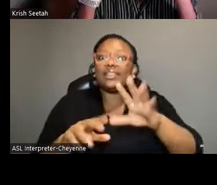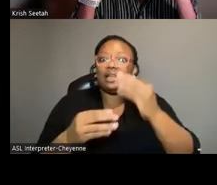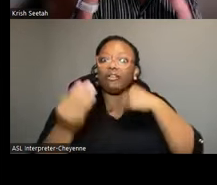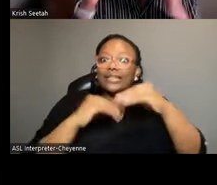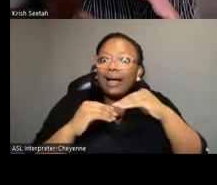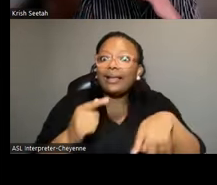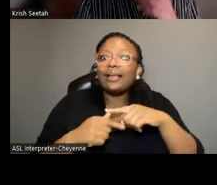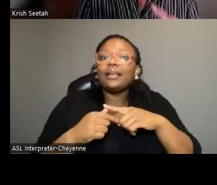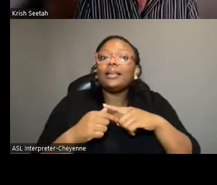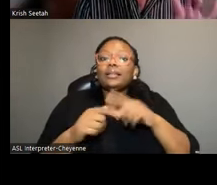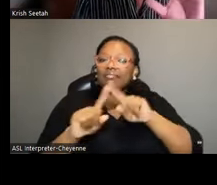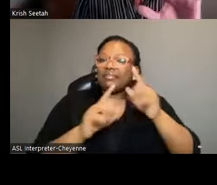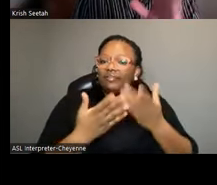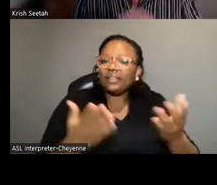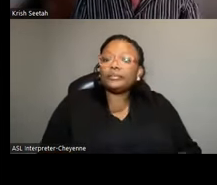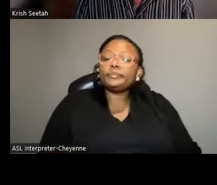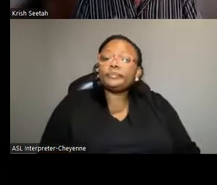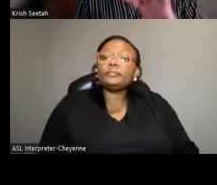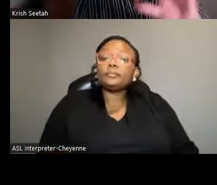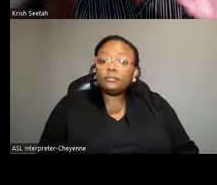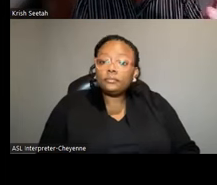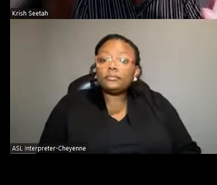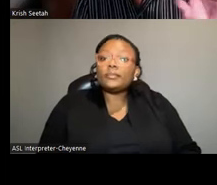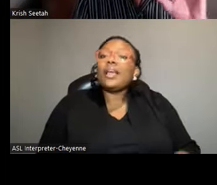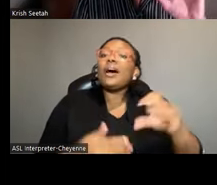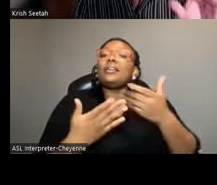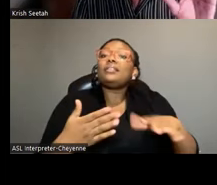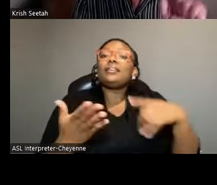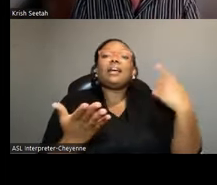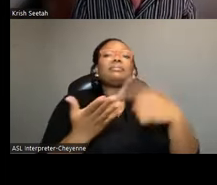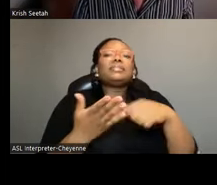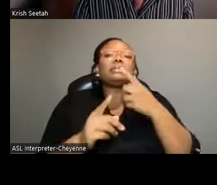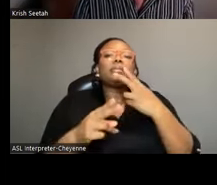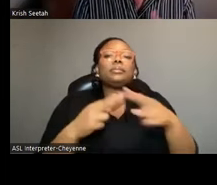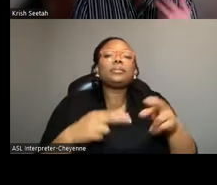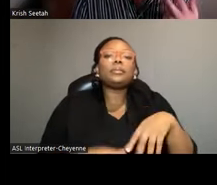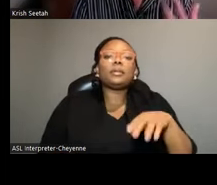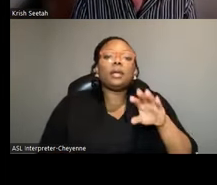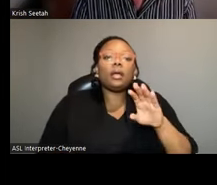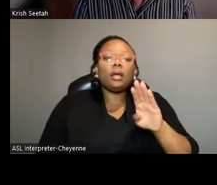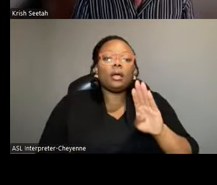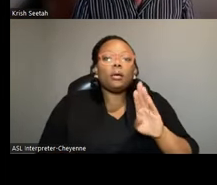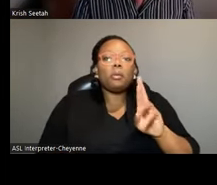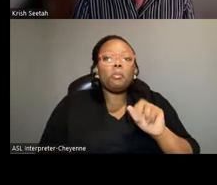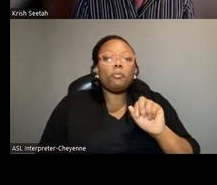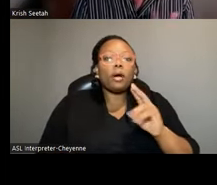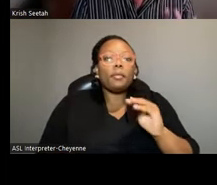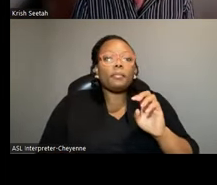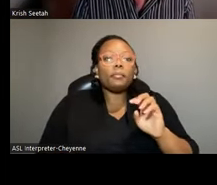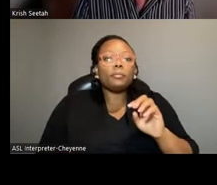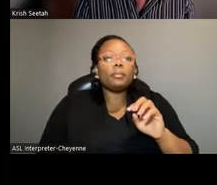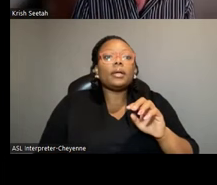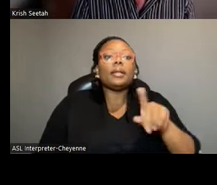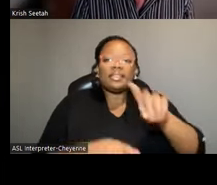of course, their demography. Another site I just touched on very briefly, Boa Maasra is really a key site for us. So too is Flat Island